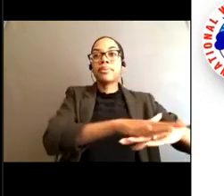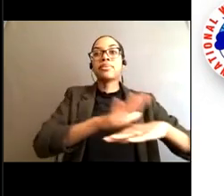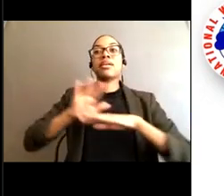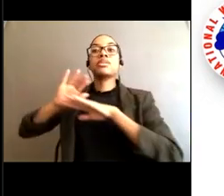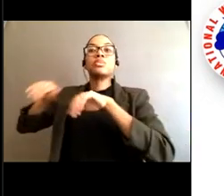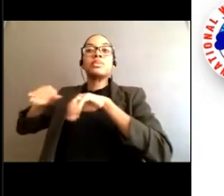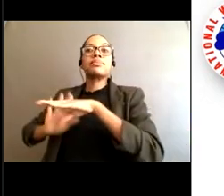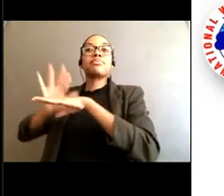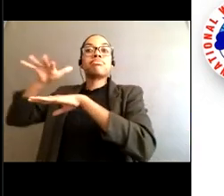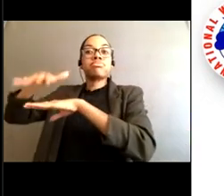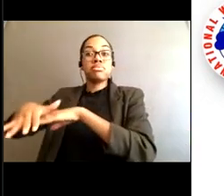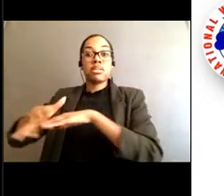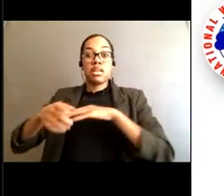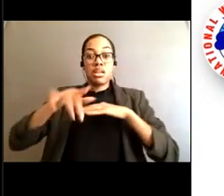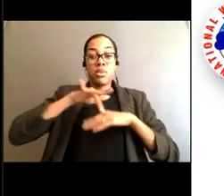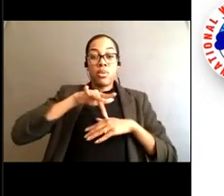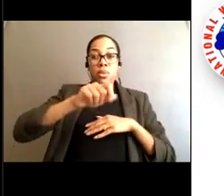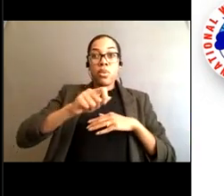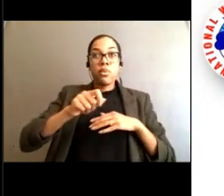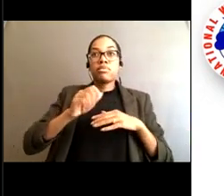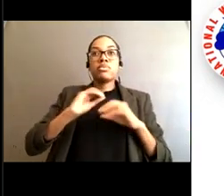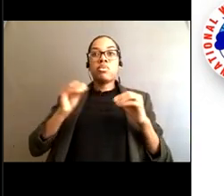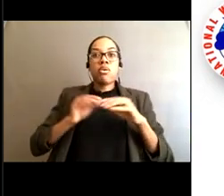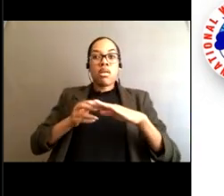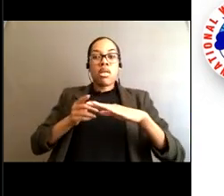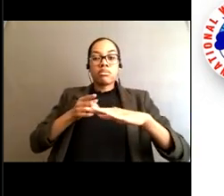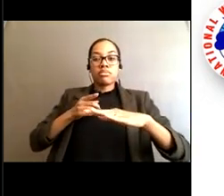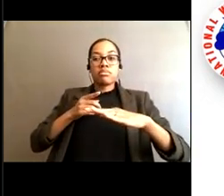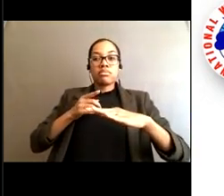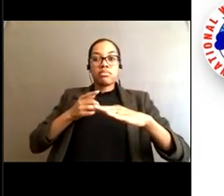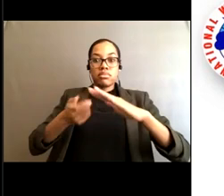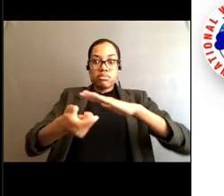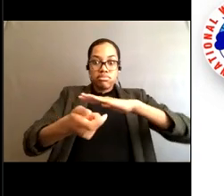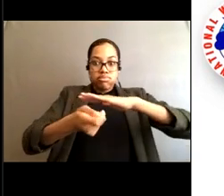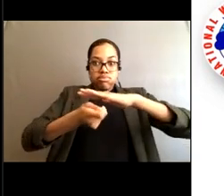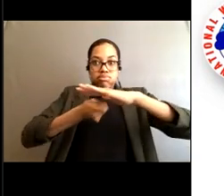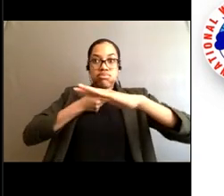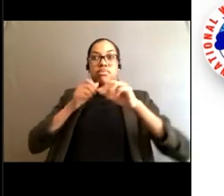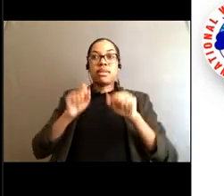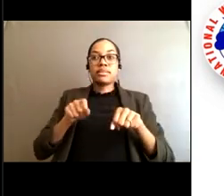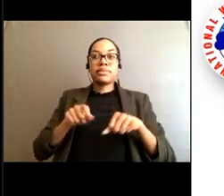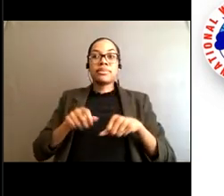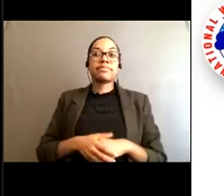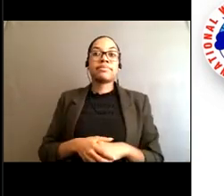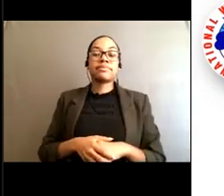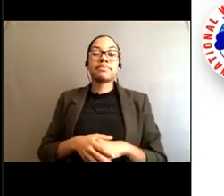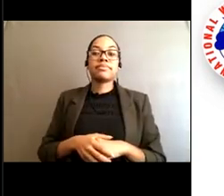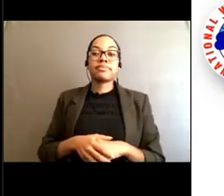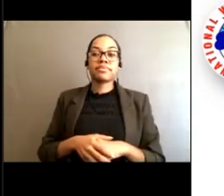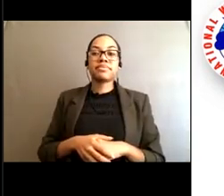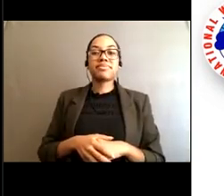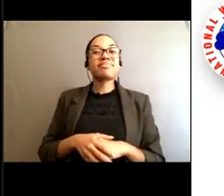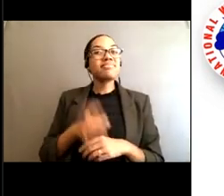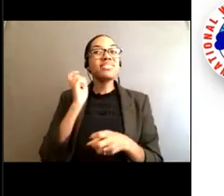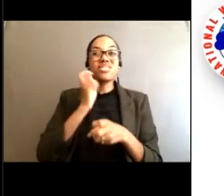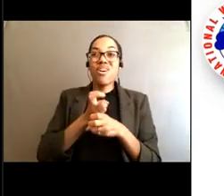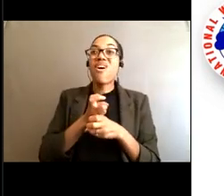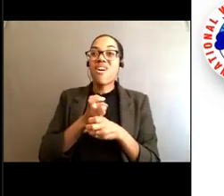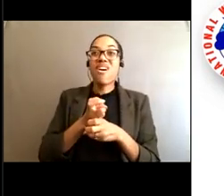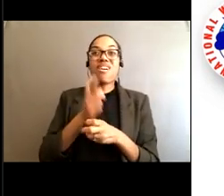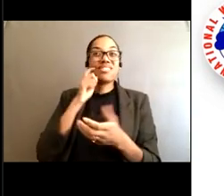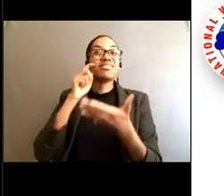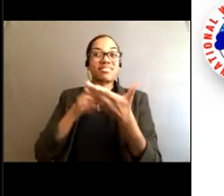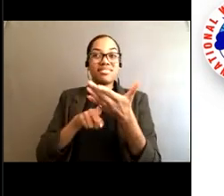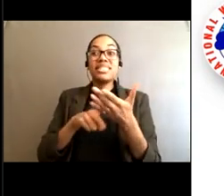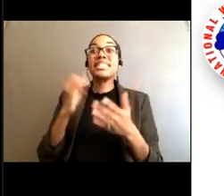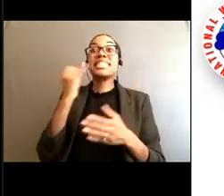aren't breaking, that could be a sign that you're looking at a rip current. And sometimes it's tough when you go to the beach on